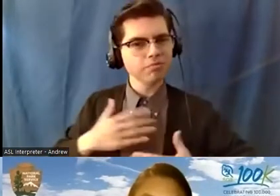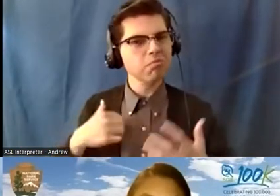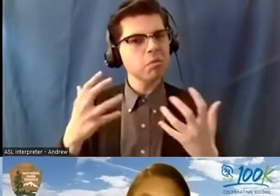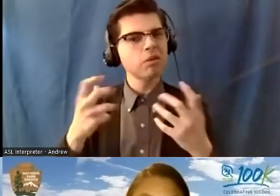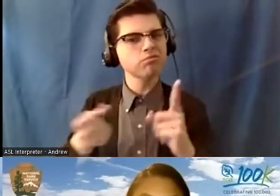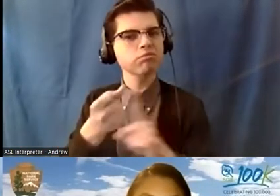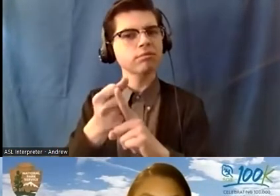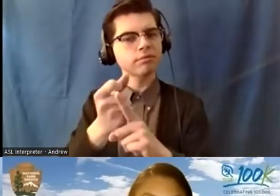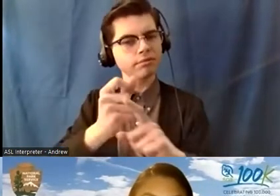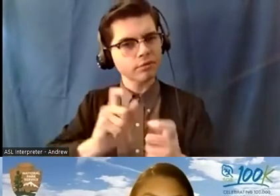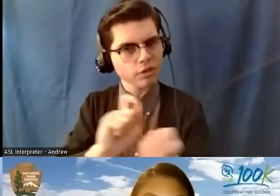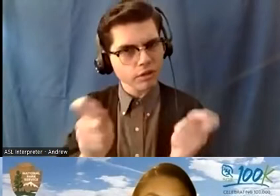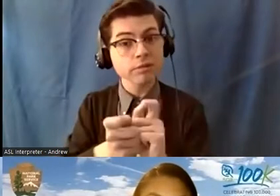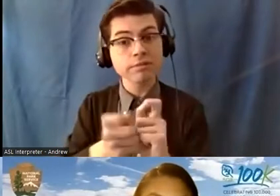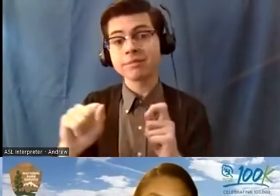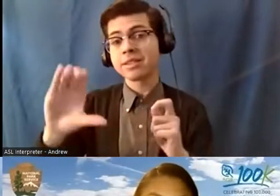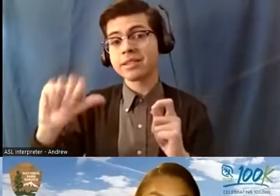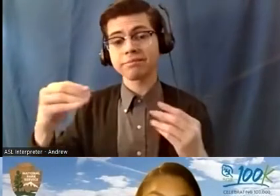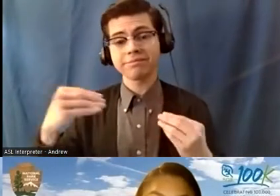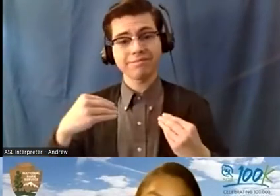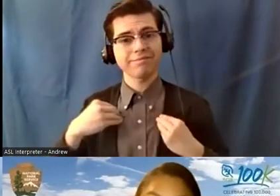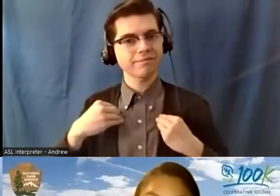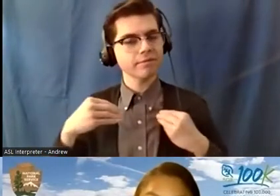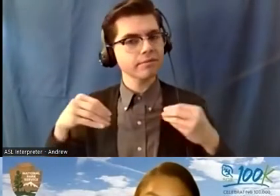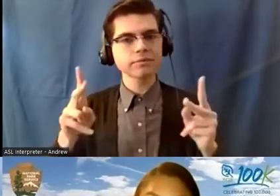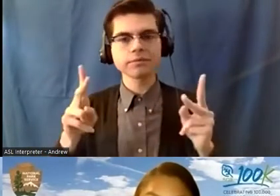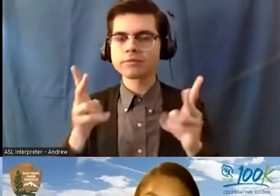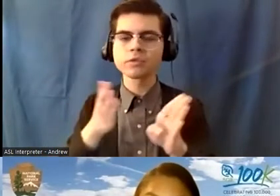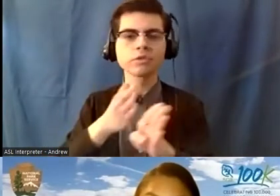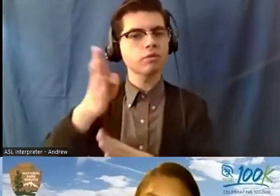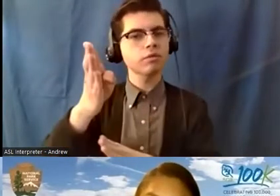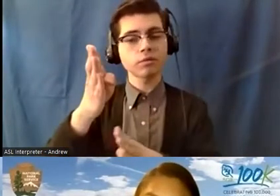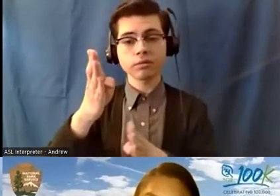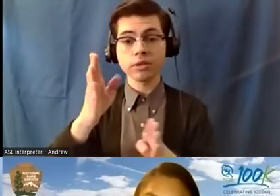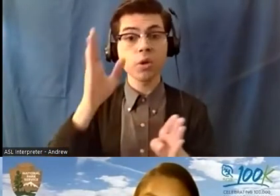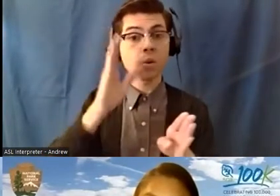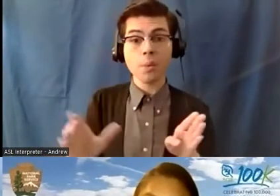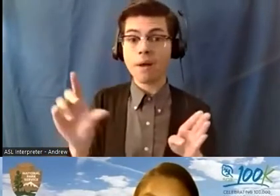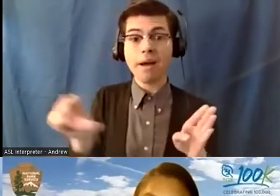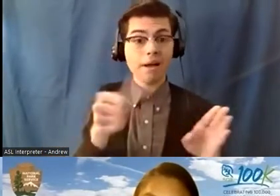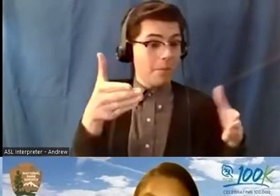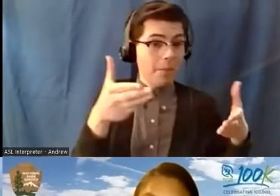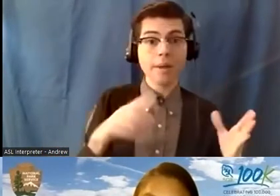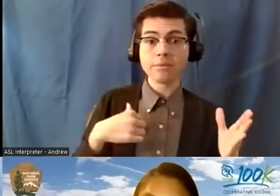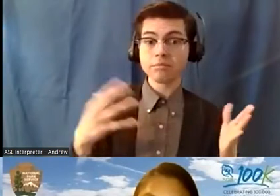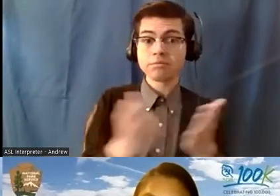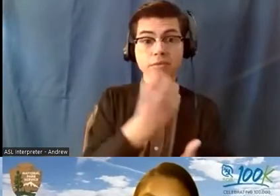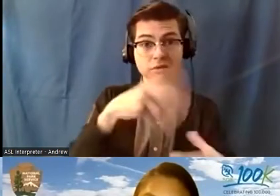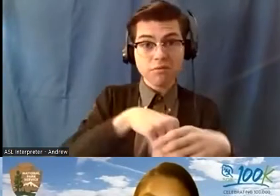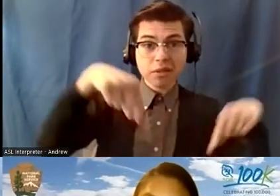SCA provided me a career that I likely never would have had otherwise to apply